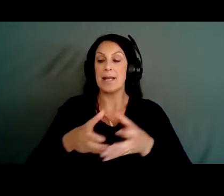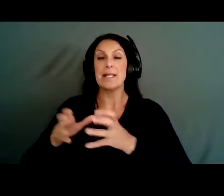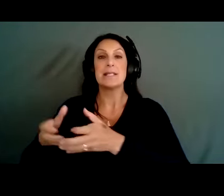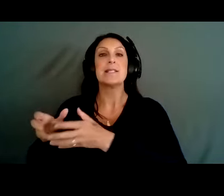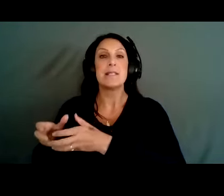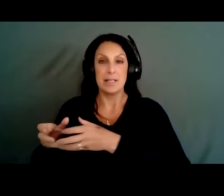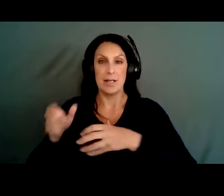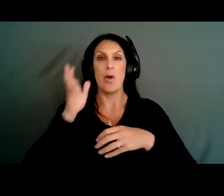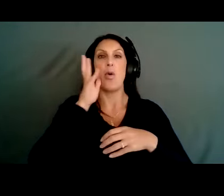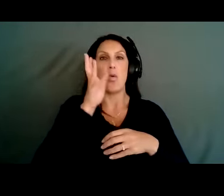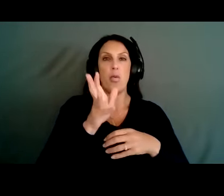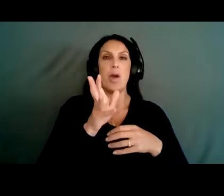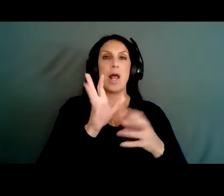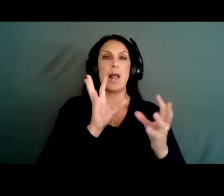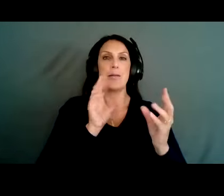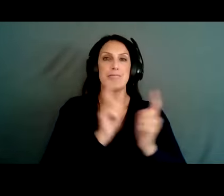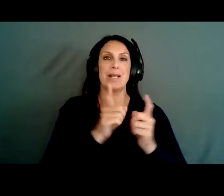in between these larger coalitions.